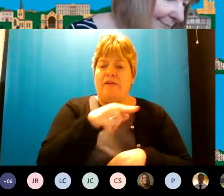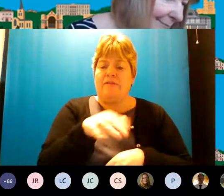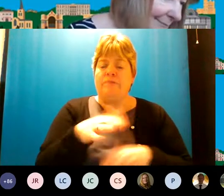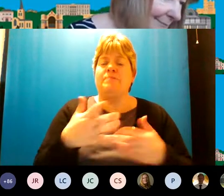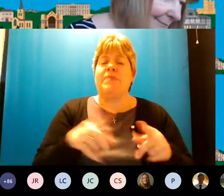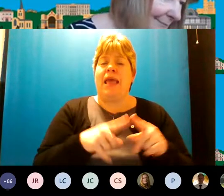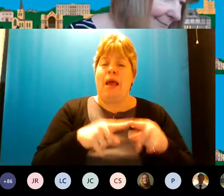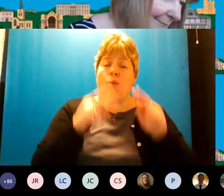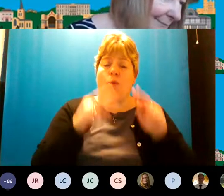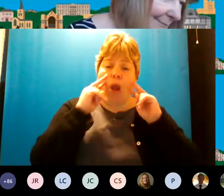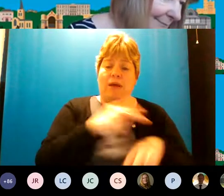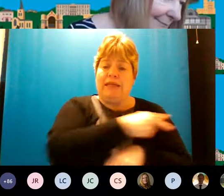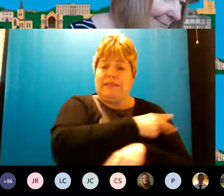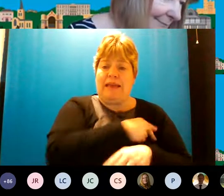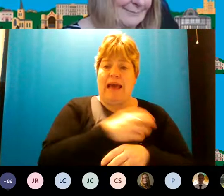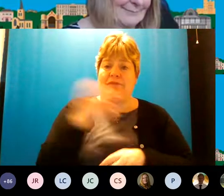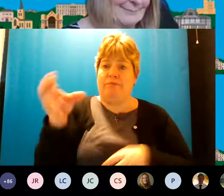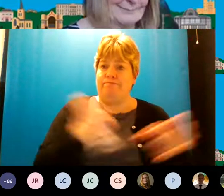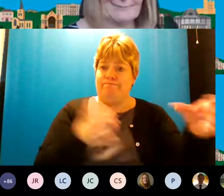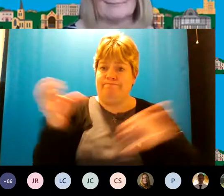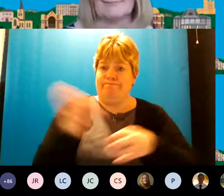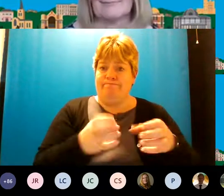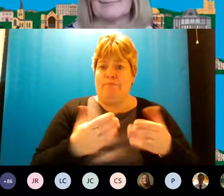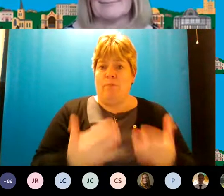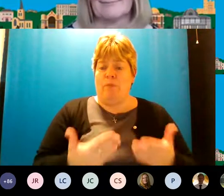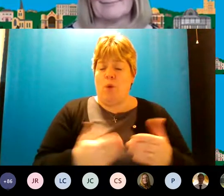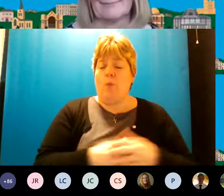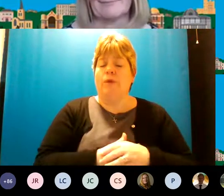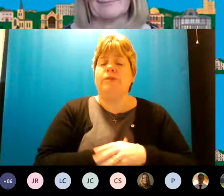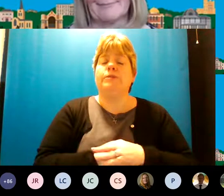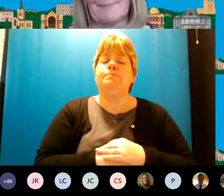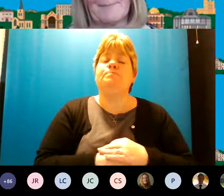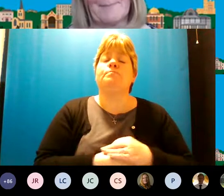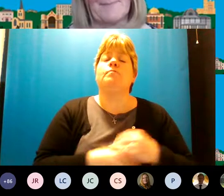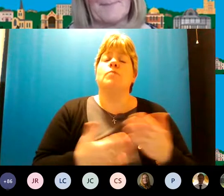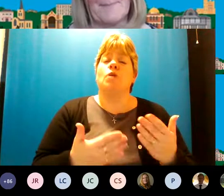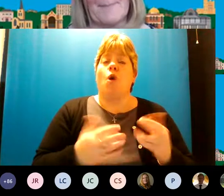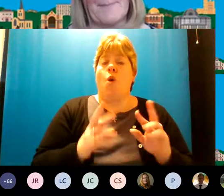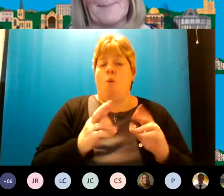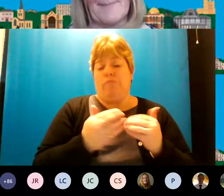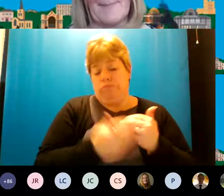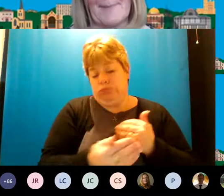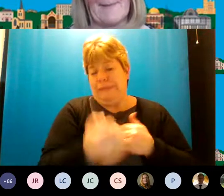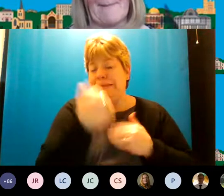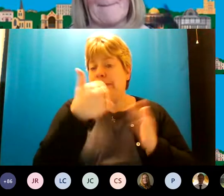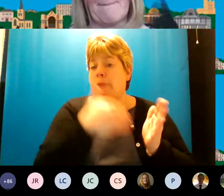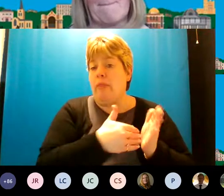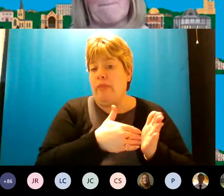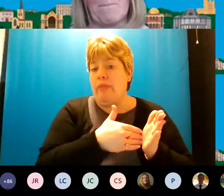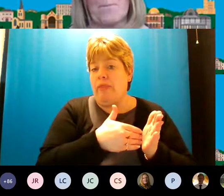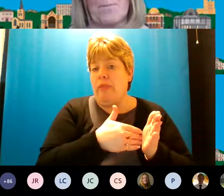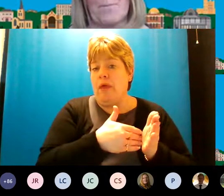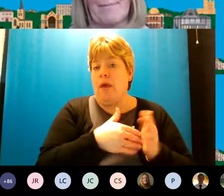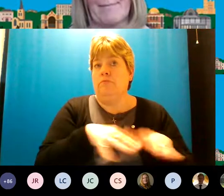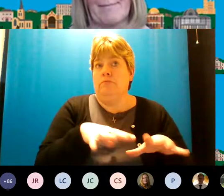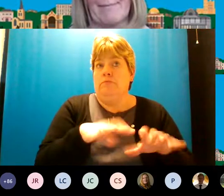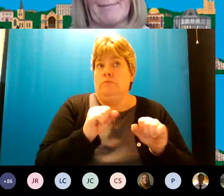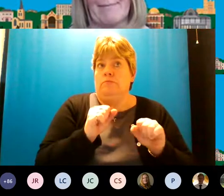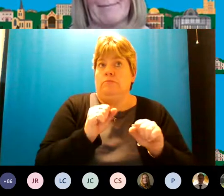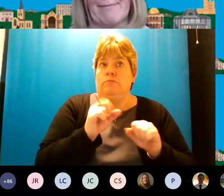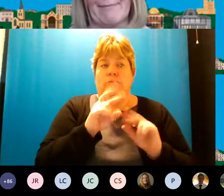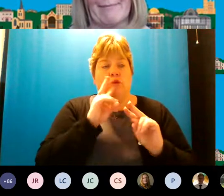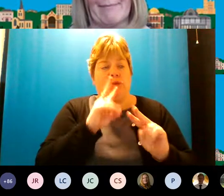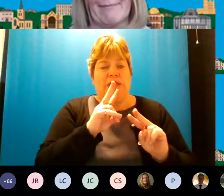we are looking that staff are being recruited at at this moment in time so over the next sort of six months we should be starting to see